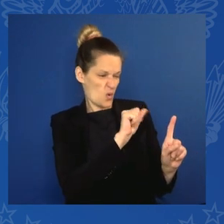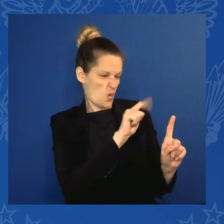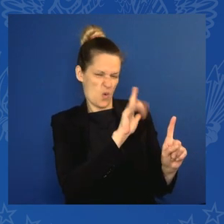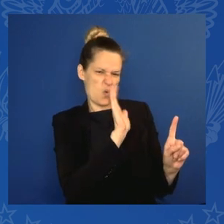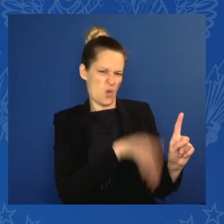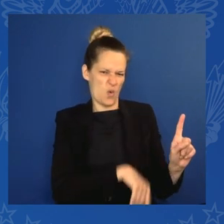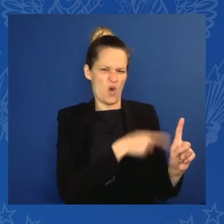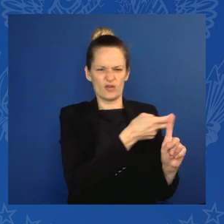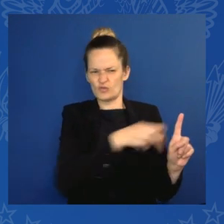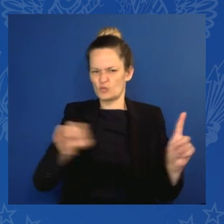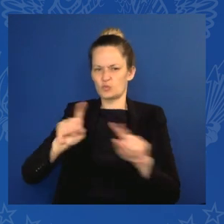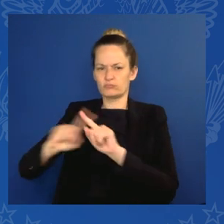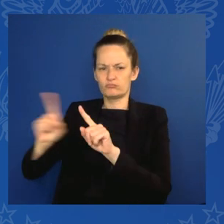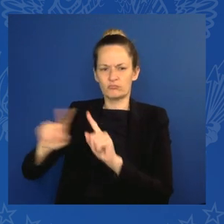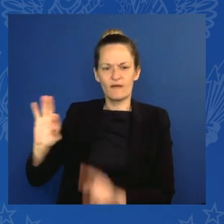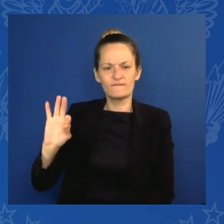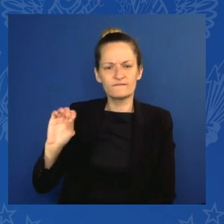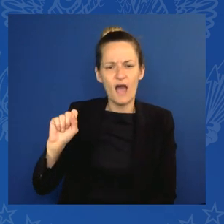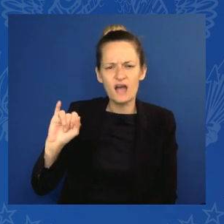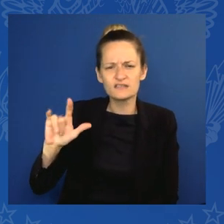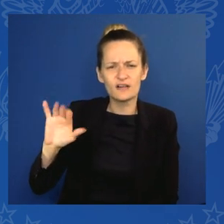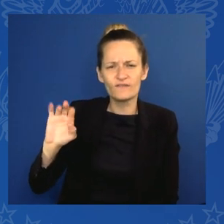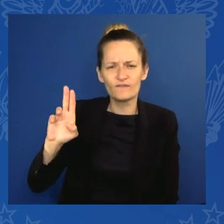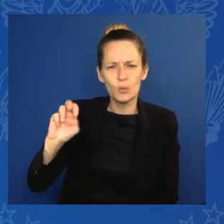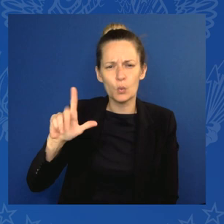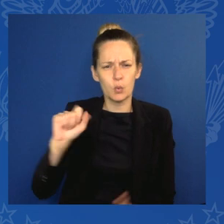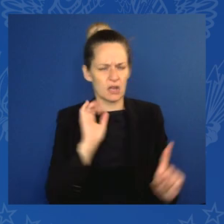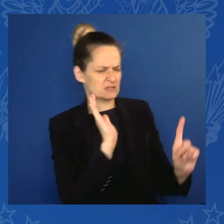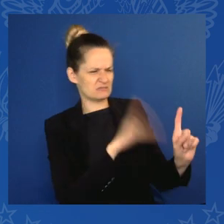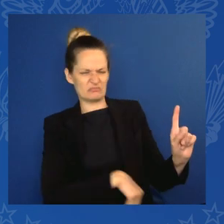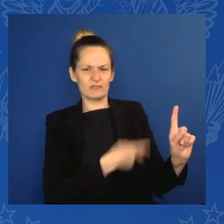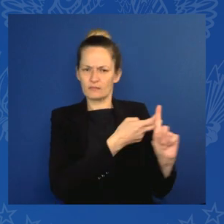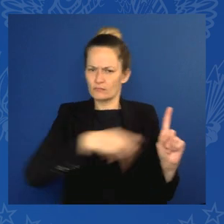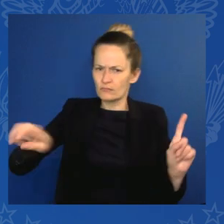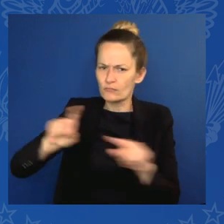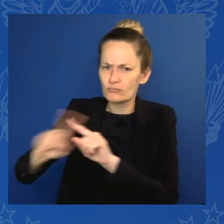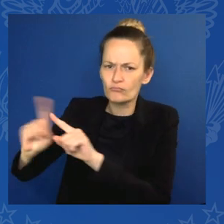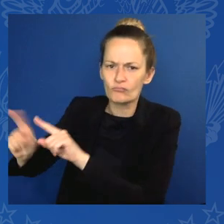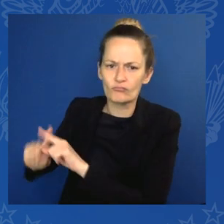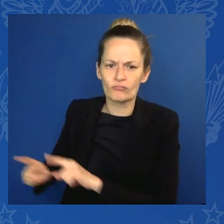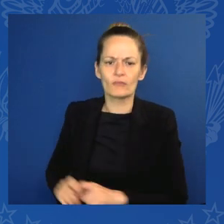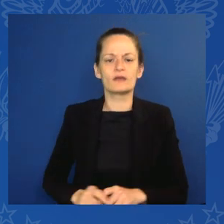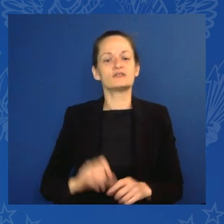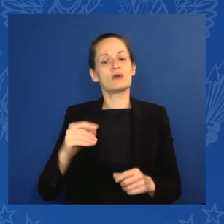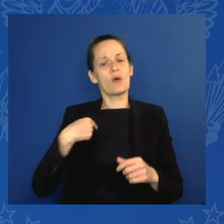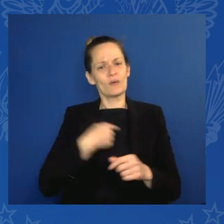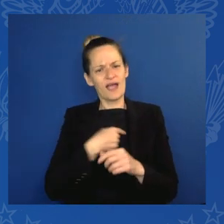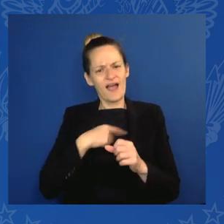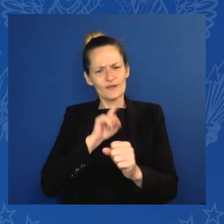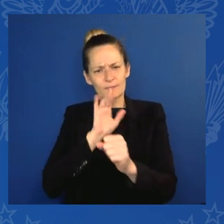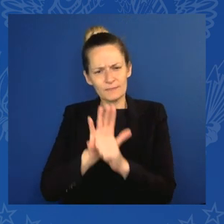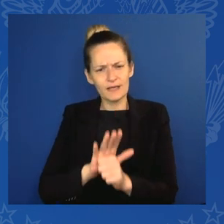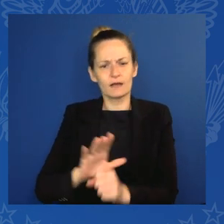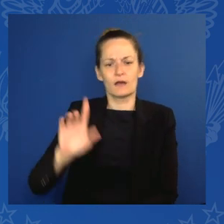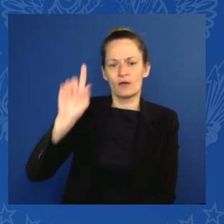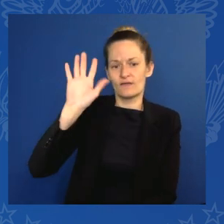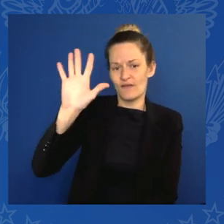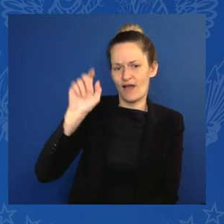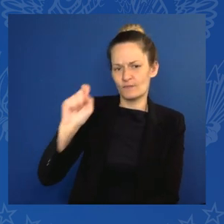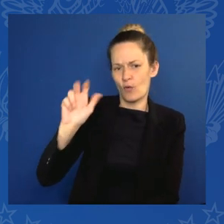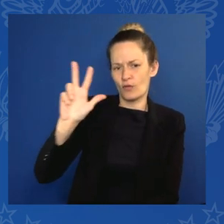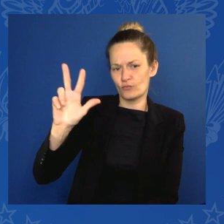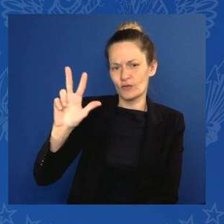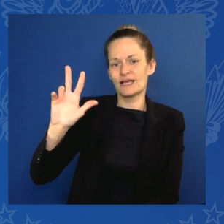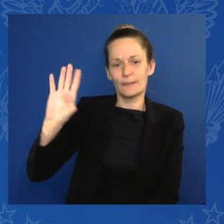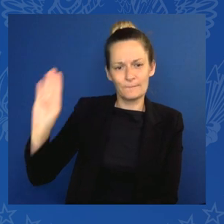climate finance commitment to $5.3 billion over five years, in large part to support these efforts, which